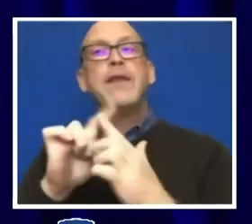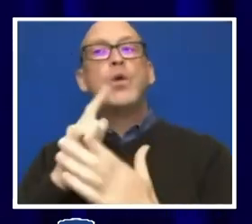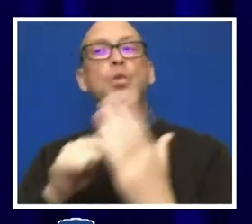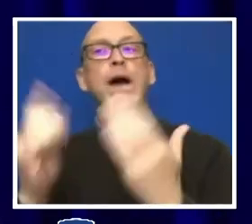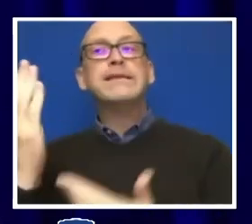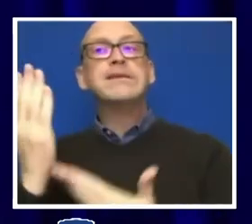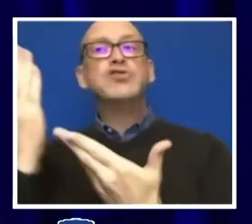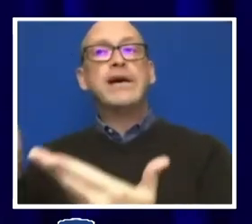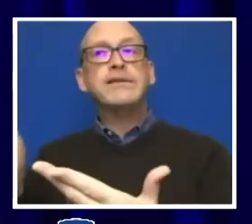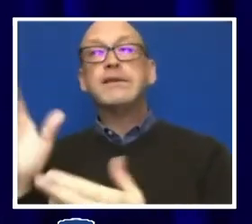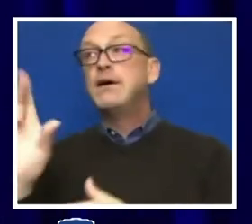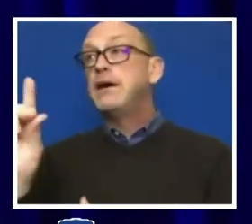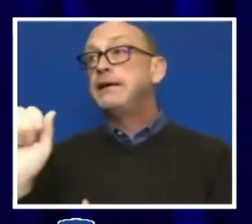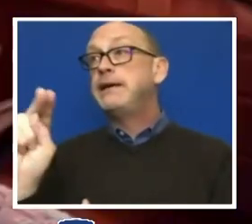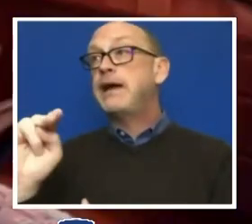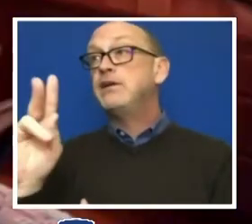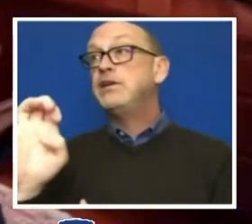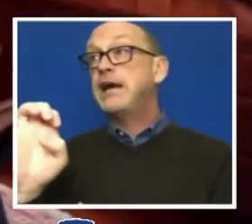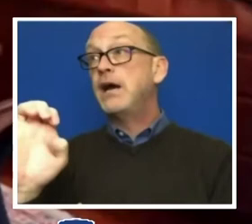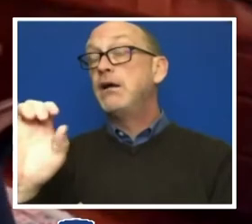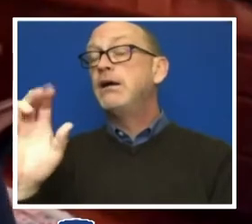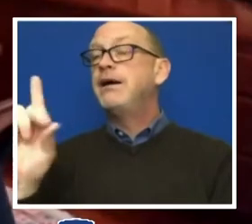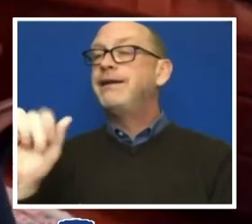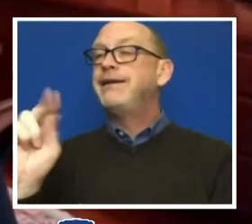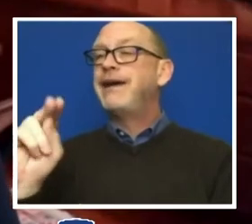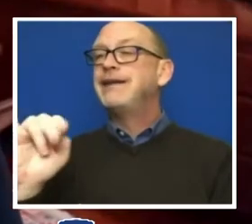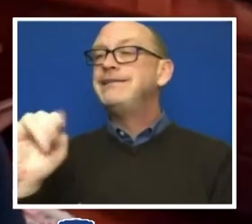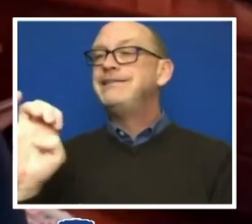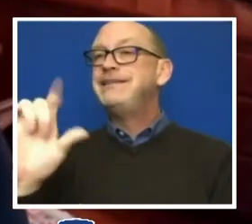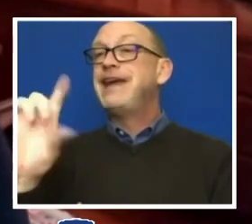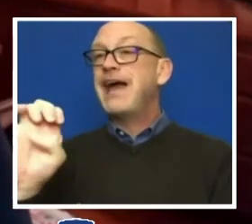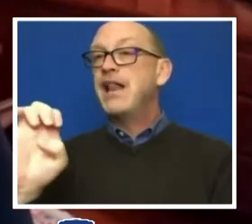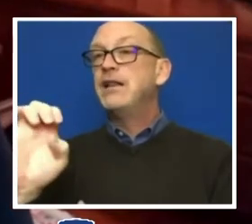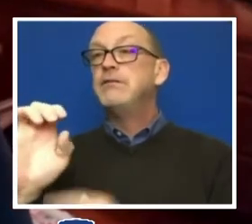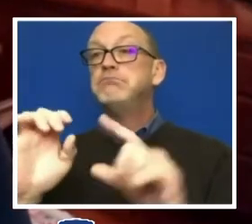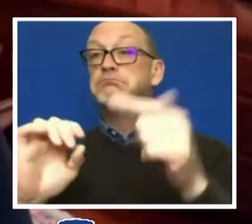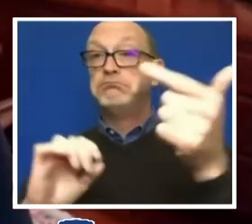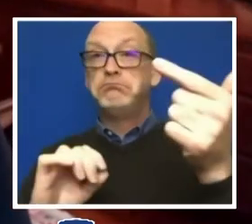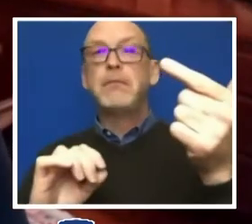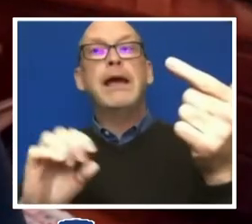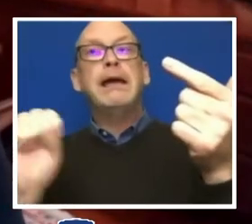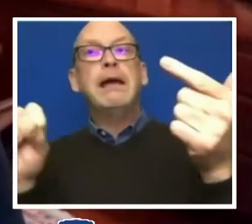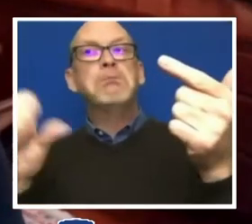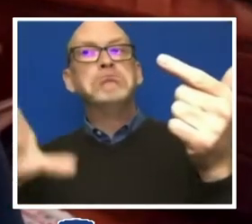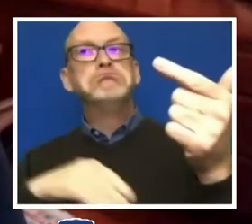taking that one? Certainly I will. And this is a question of.